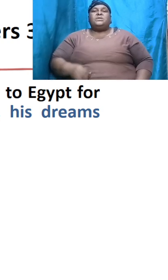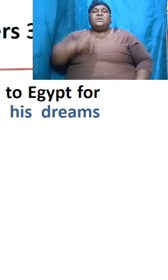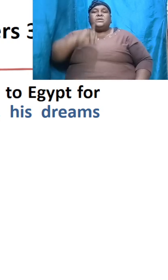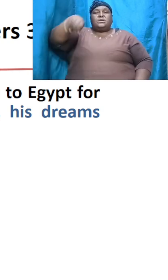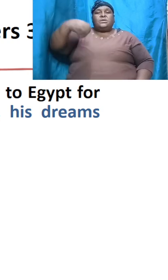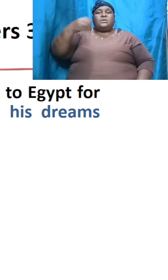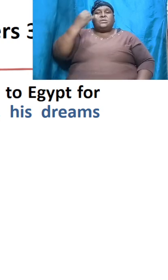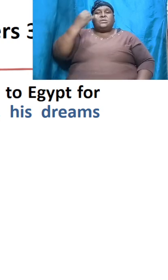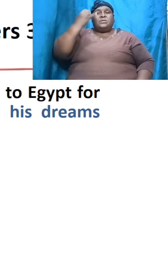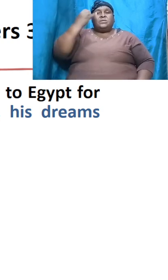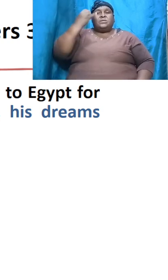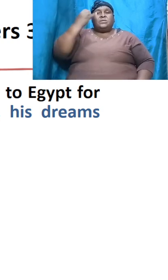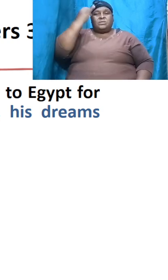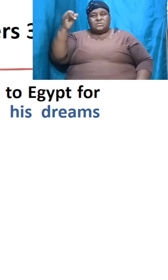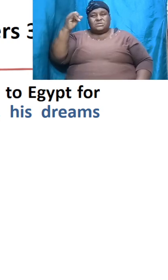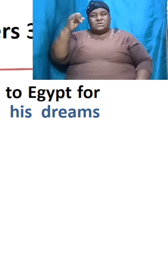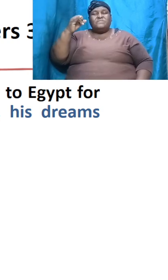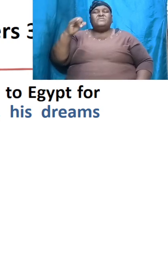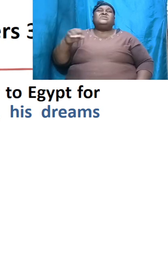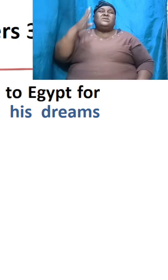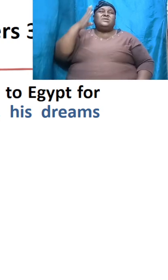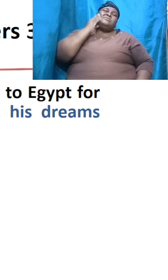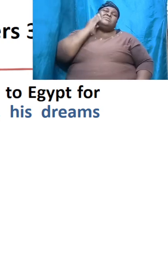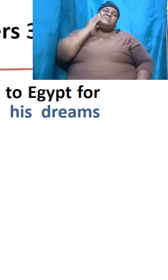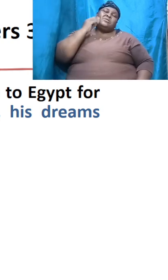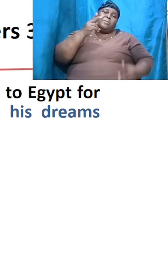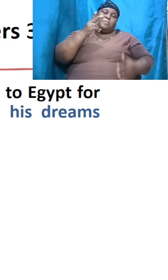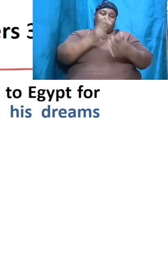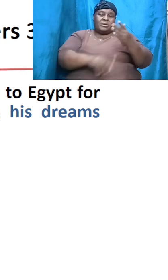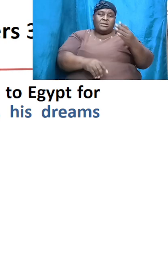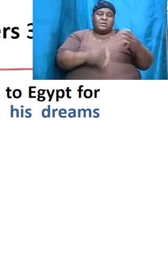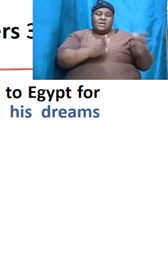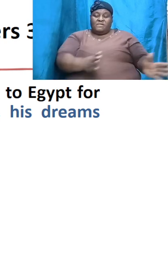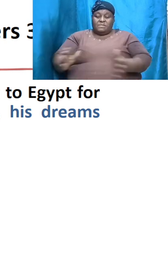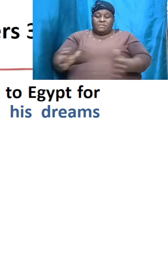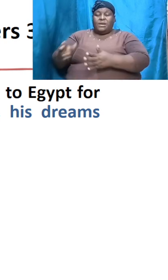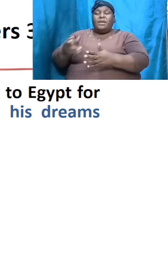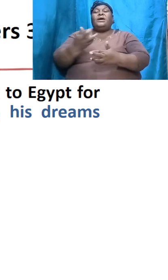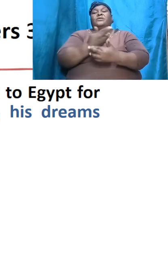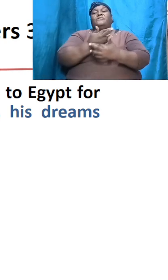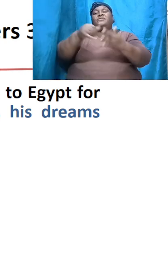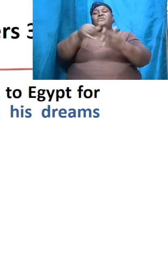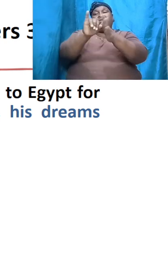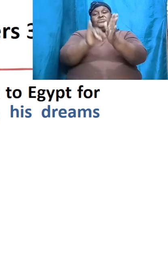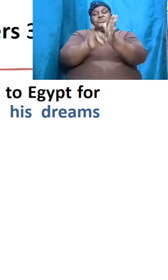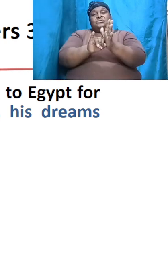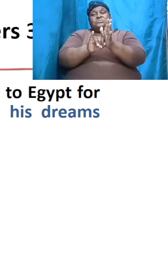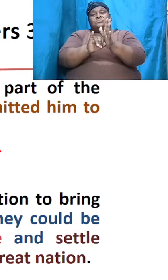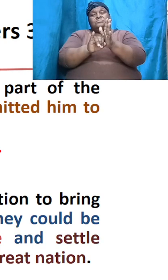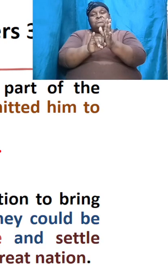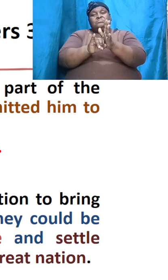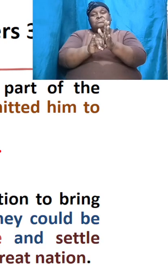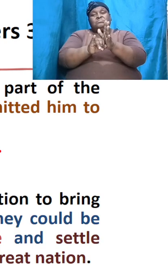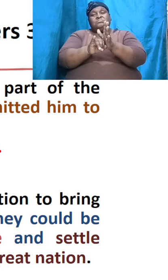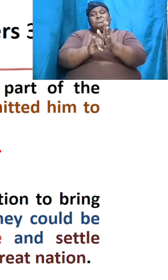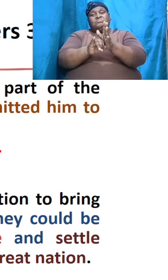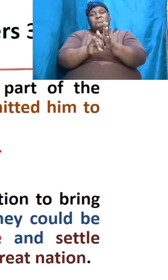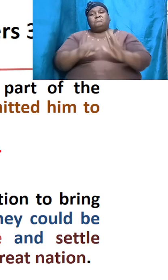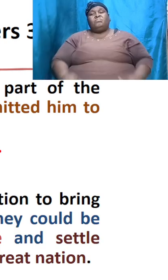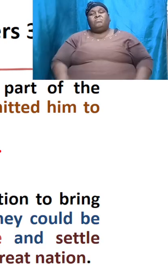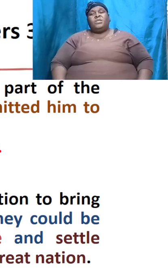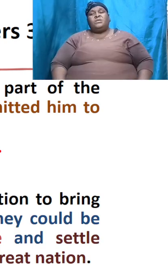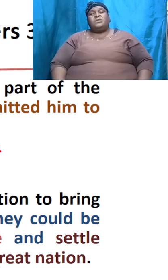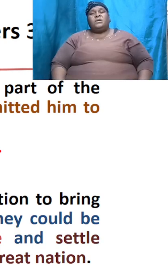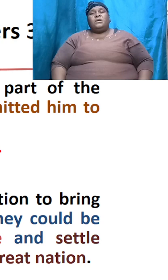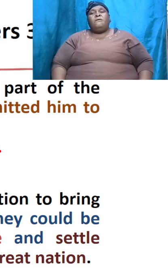Joseph's experience was a part of the plan of redemption most folks I want us to look again because we are showing us